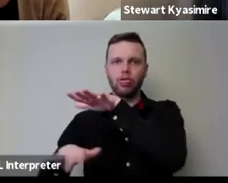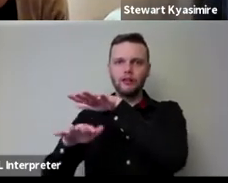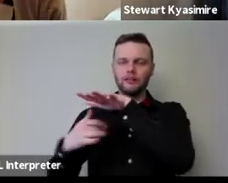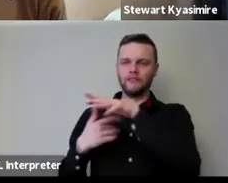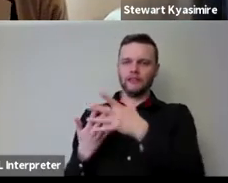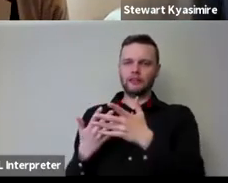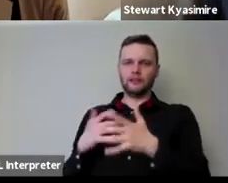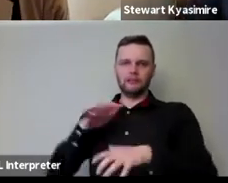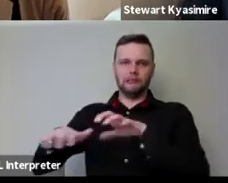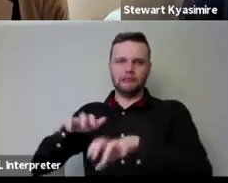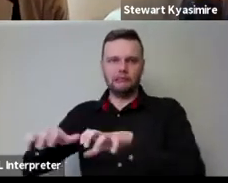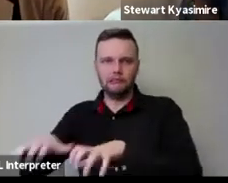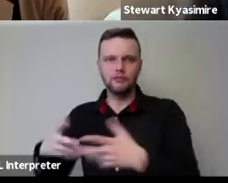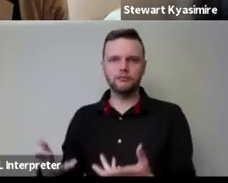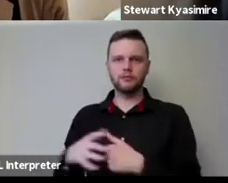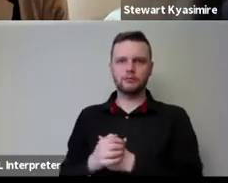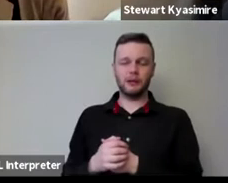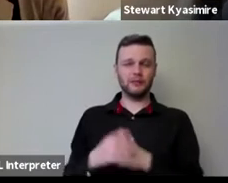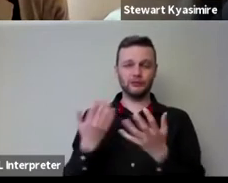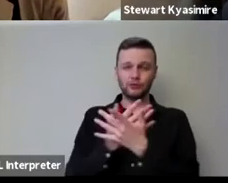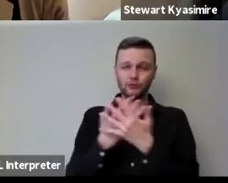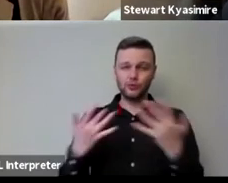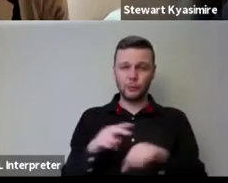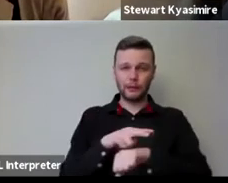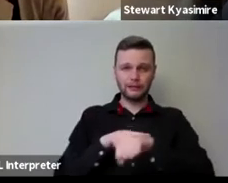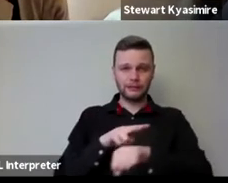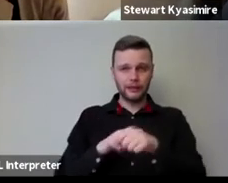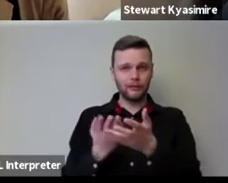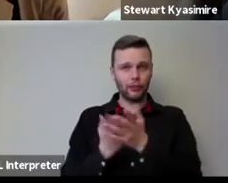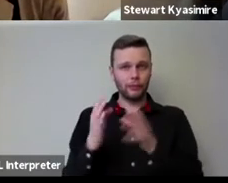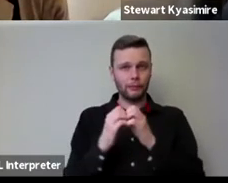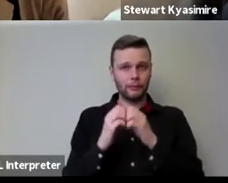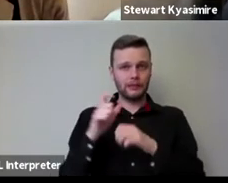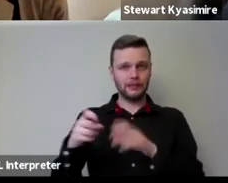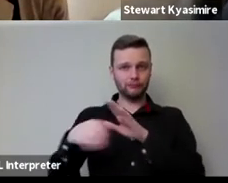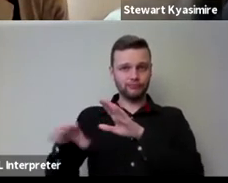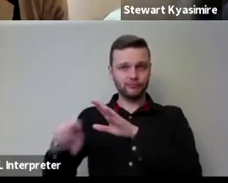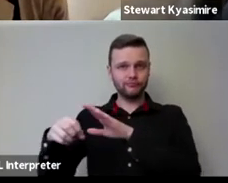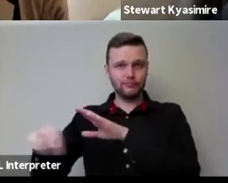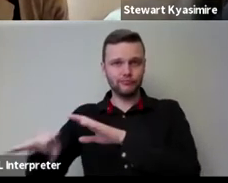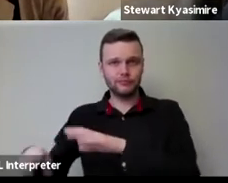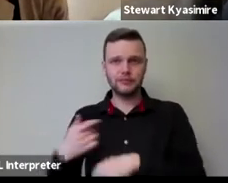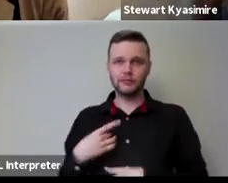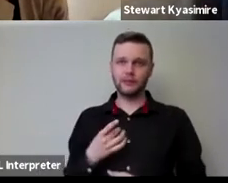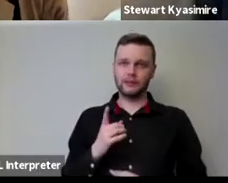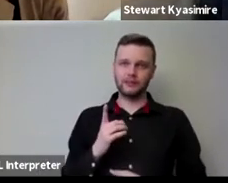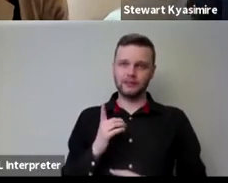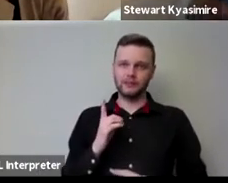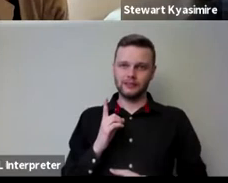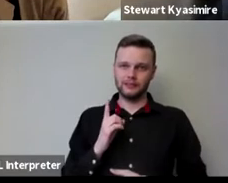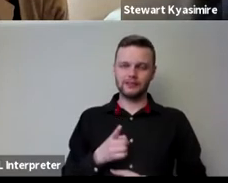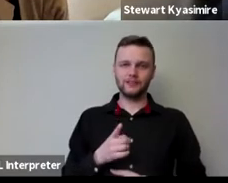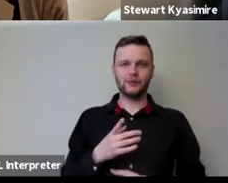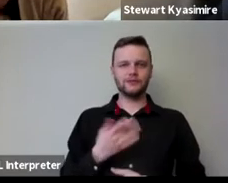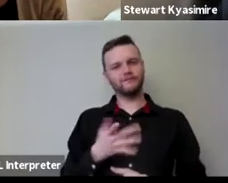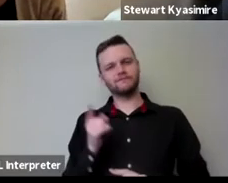um staff members have gone from the bbc scotland um over the last month or so so that's it's for the little people